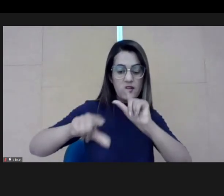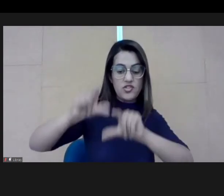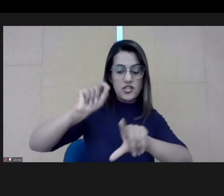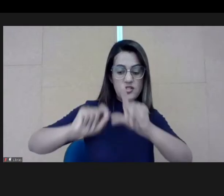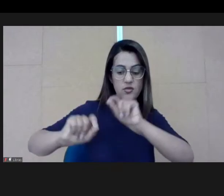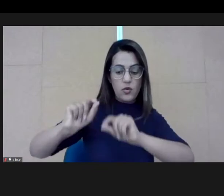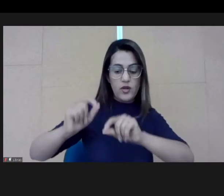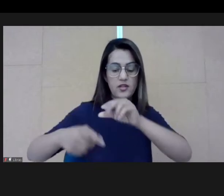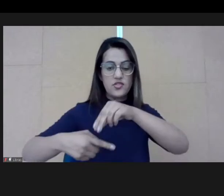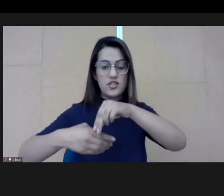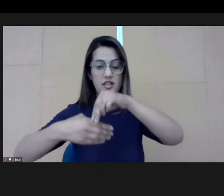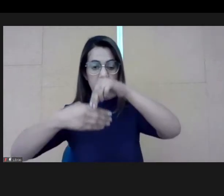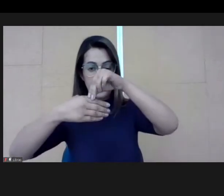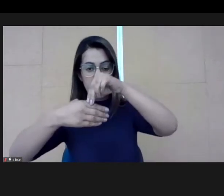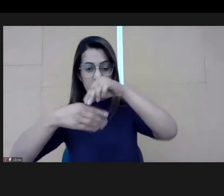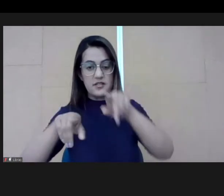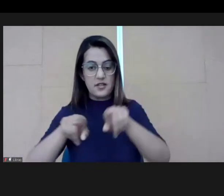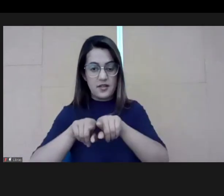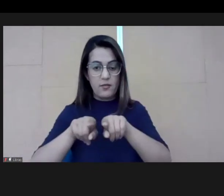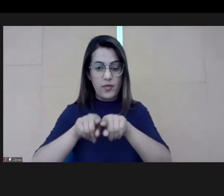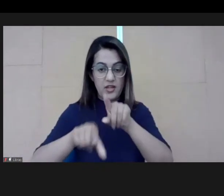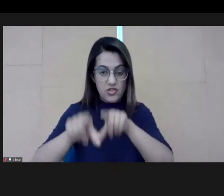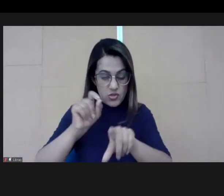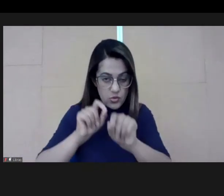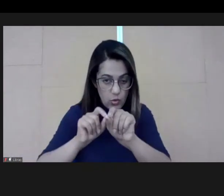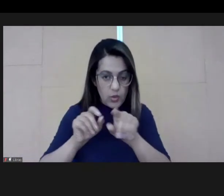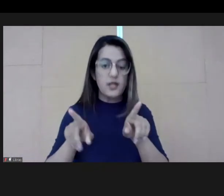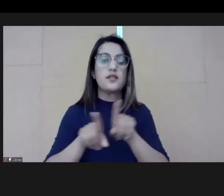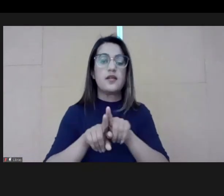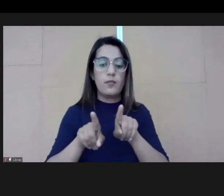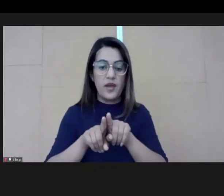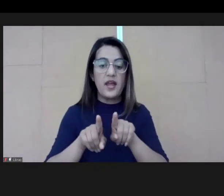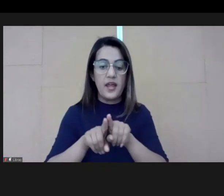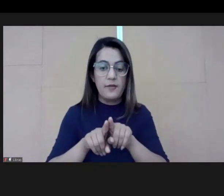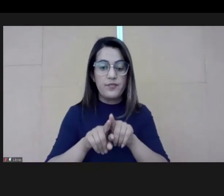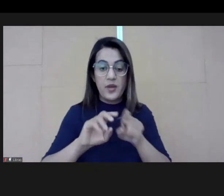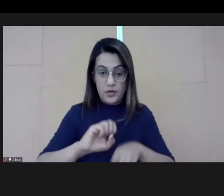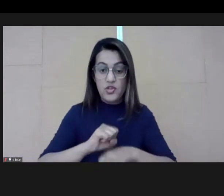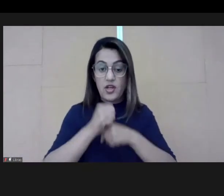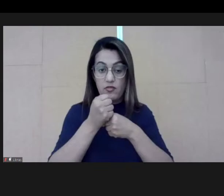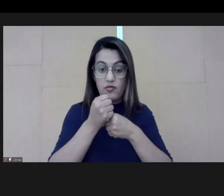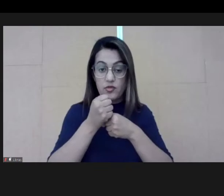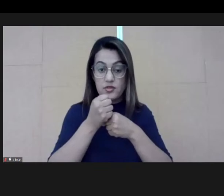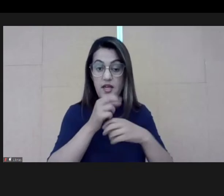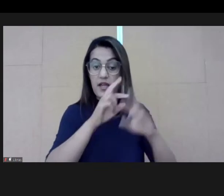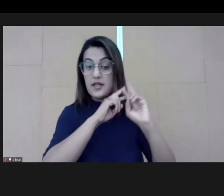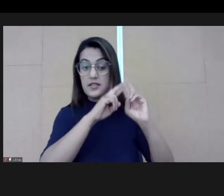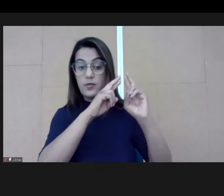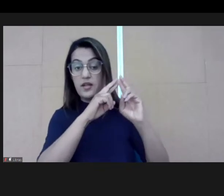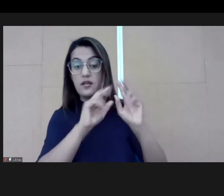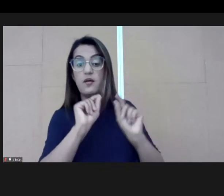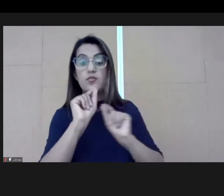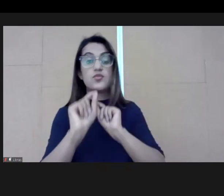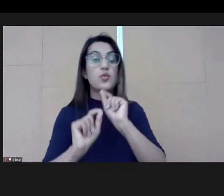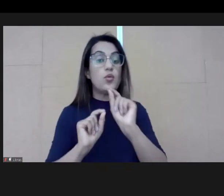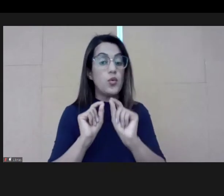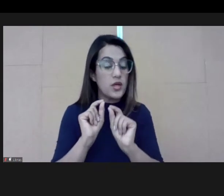of selection and attraction, it is important to reinforce